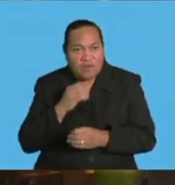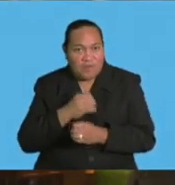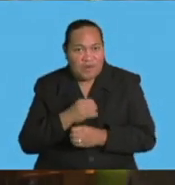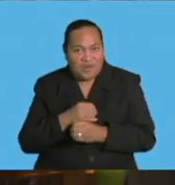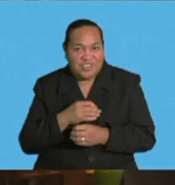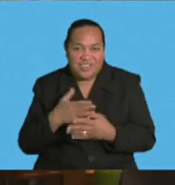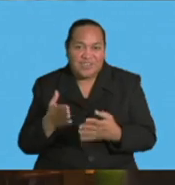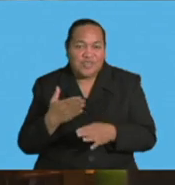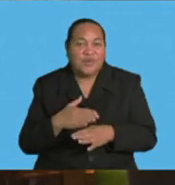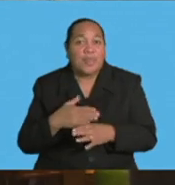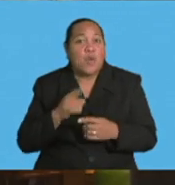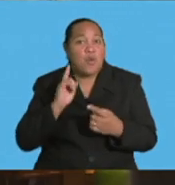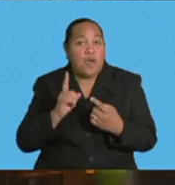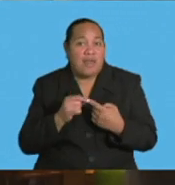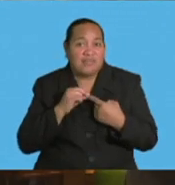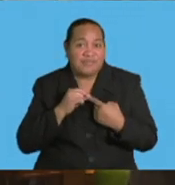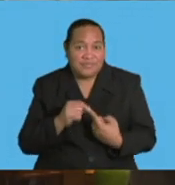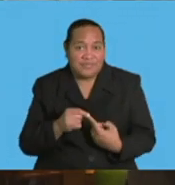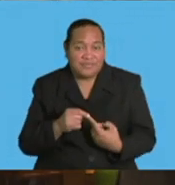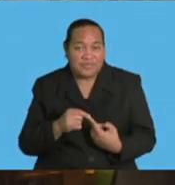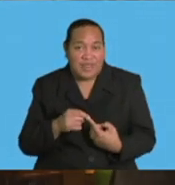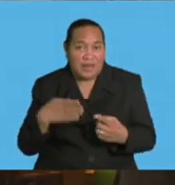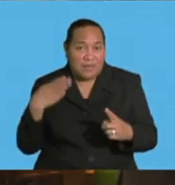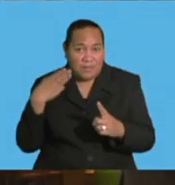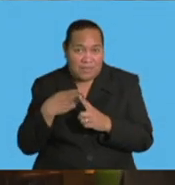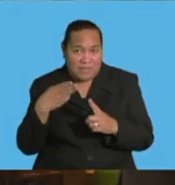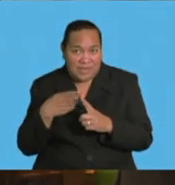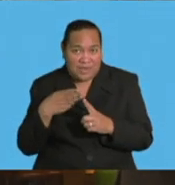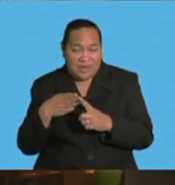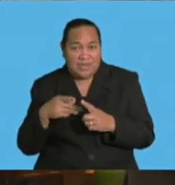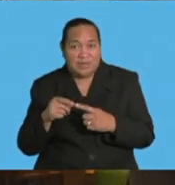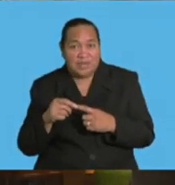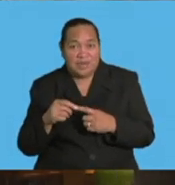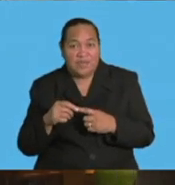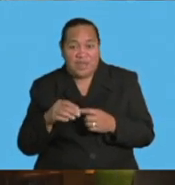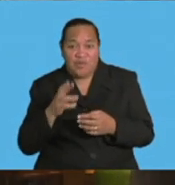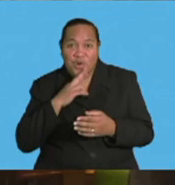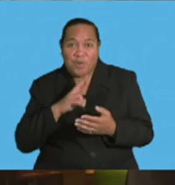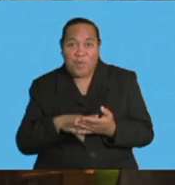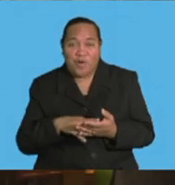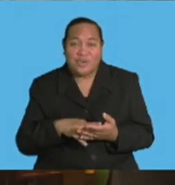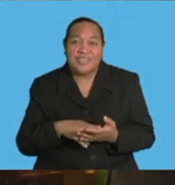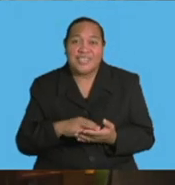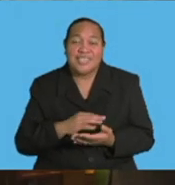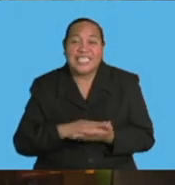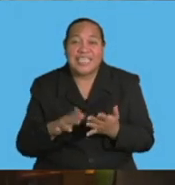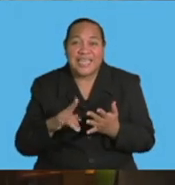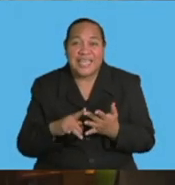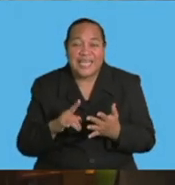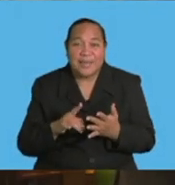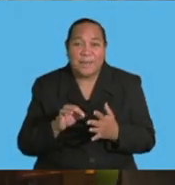future. And one of the key aspects of this HIPPO report, as they call it, honorable speakers, is